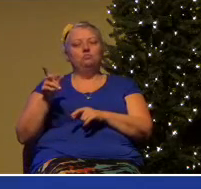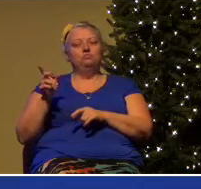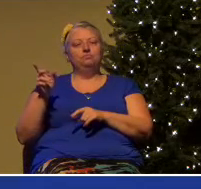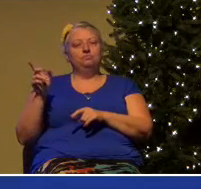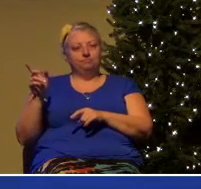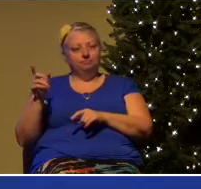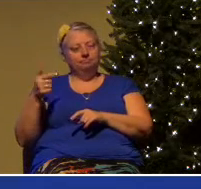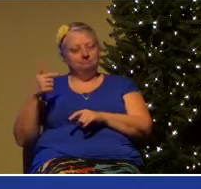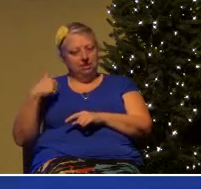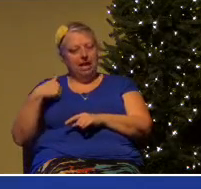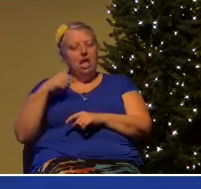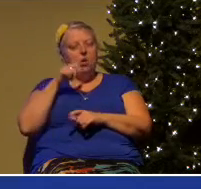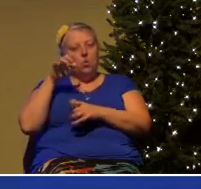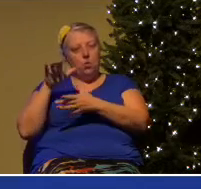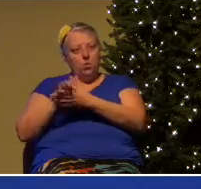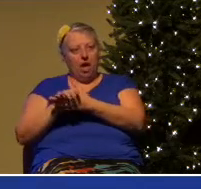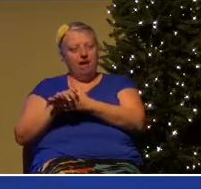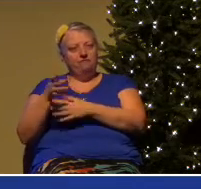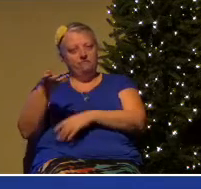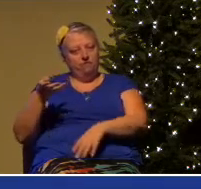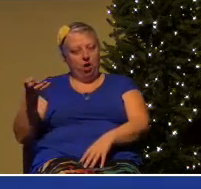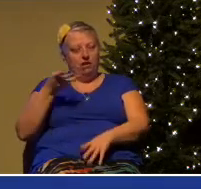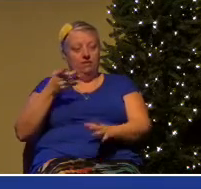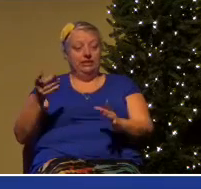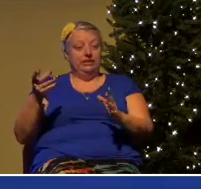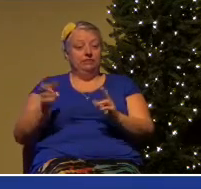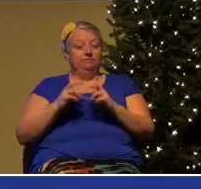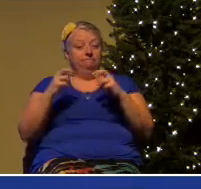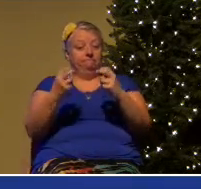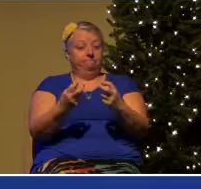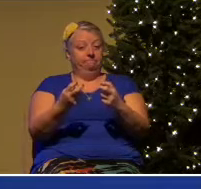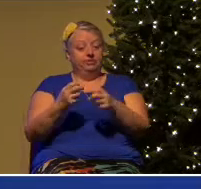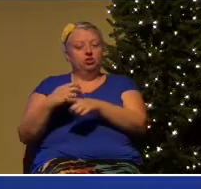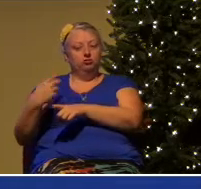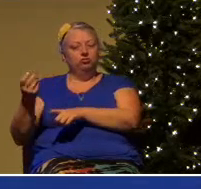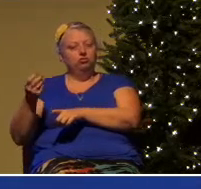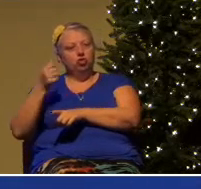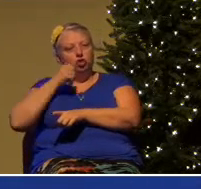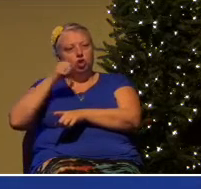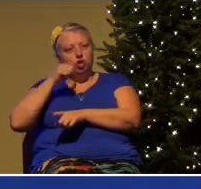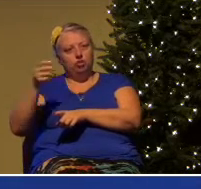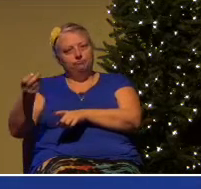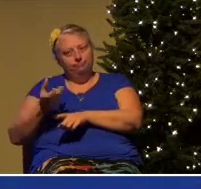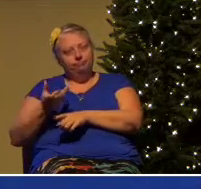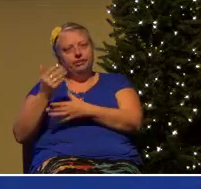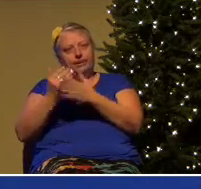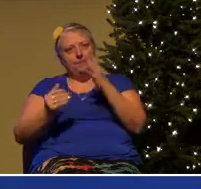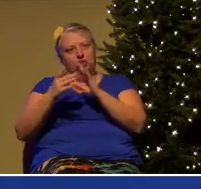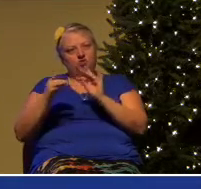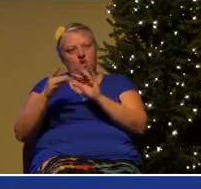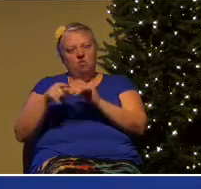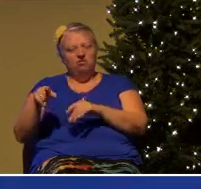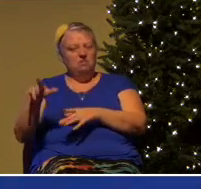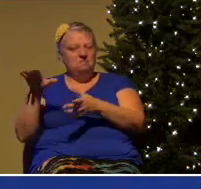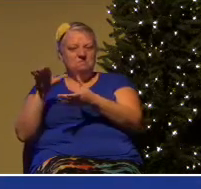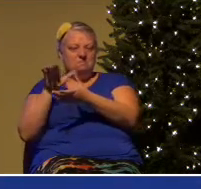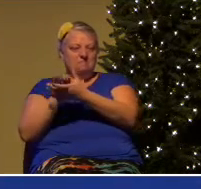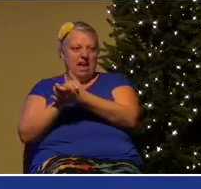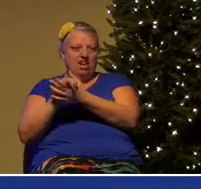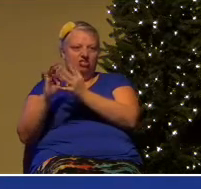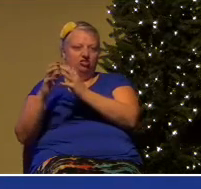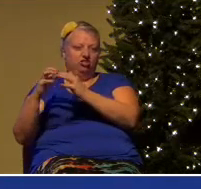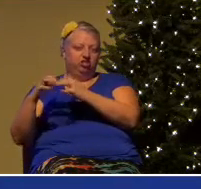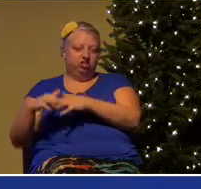was with me in a restaurant. She told us some of her story. The tragedy of a lost